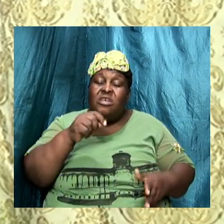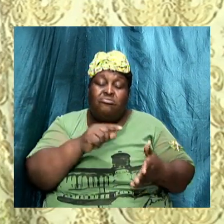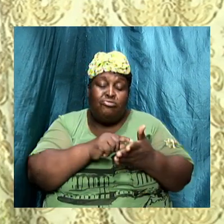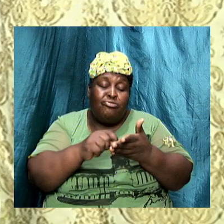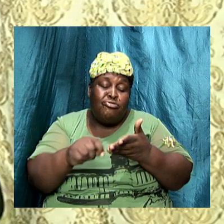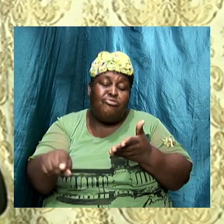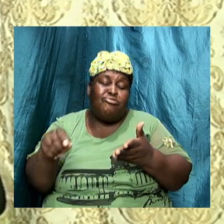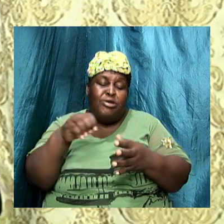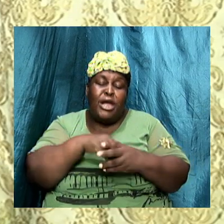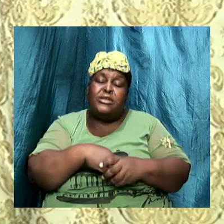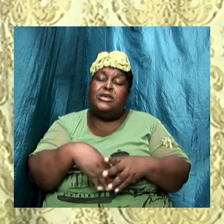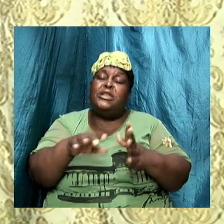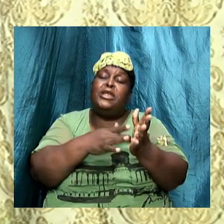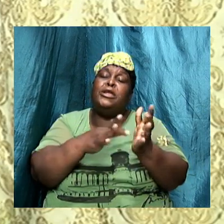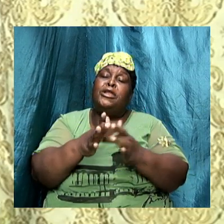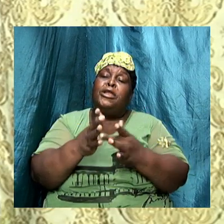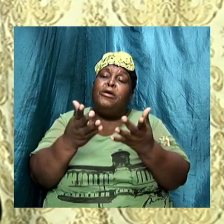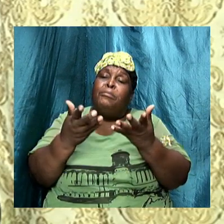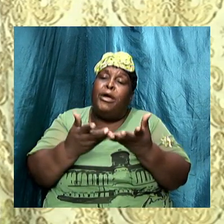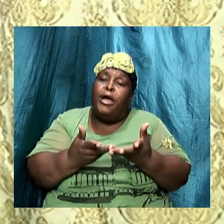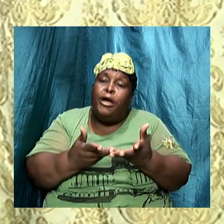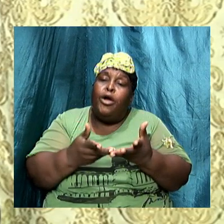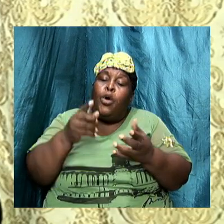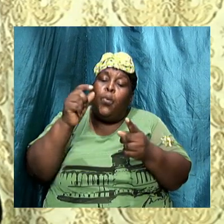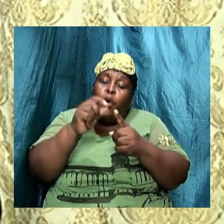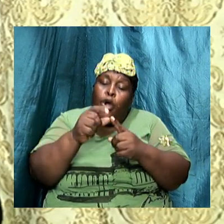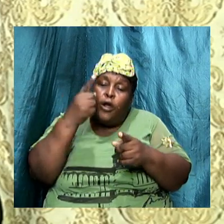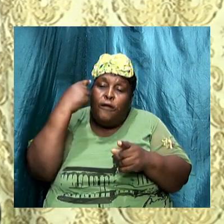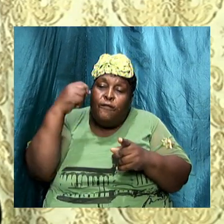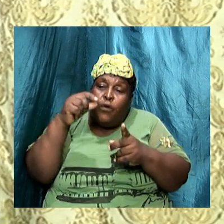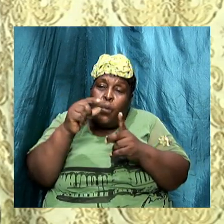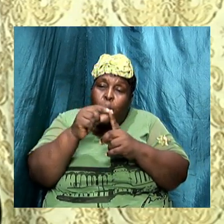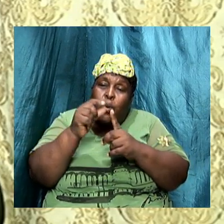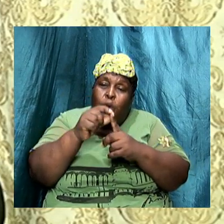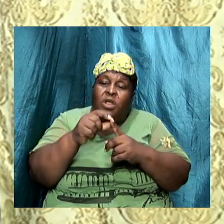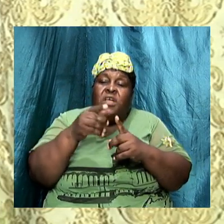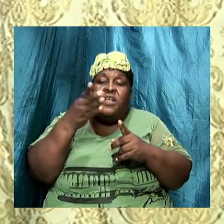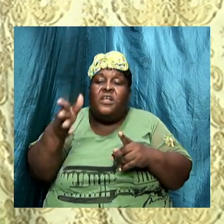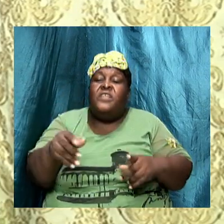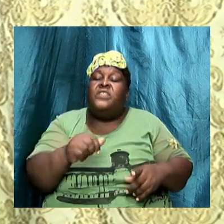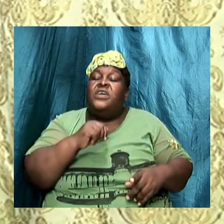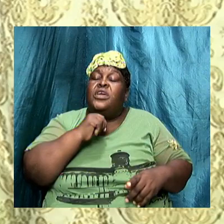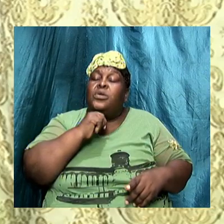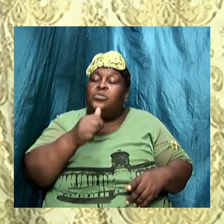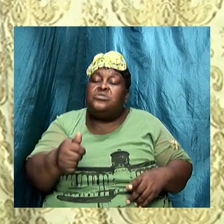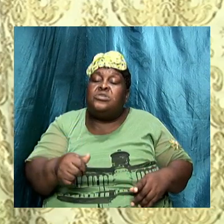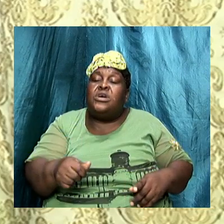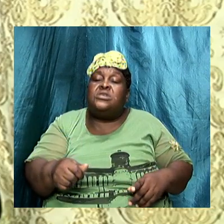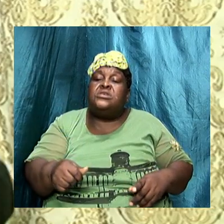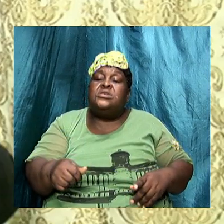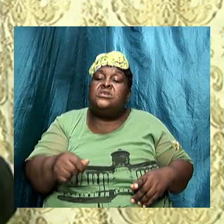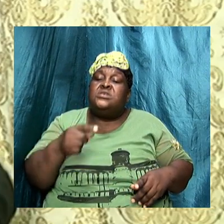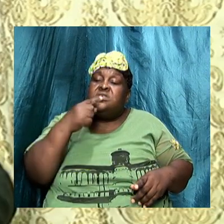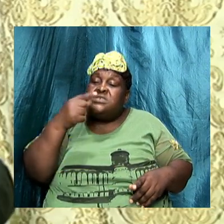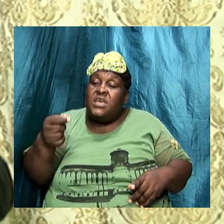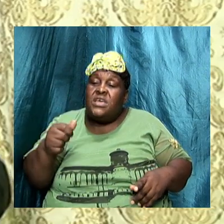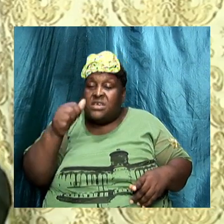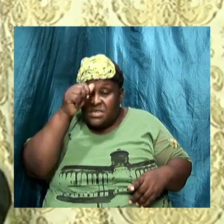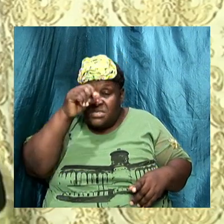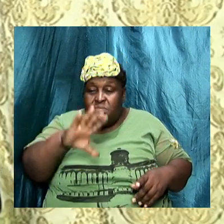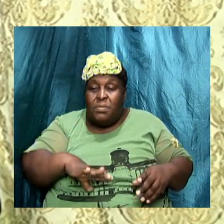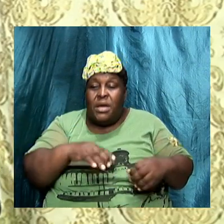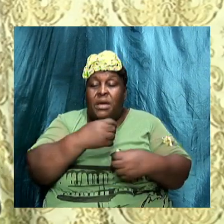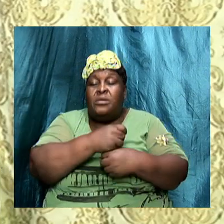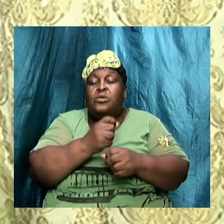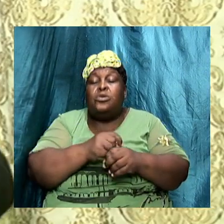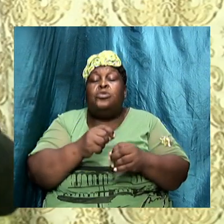amen if it's not written in the Bible word for word then they will dismiss it as man made show me where it's